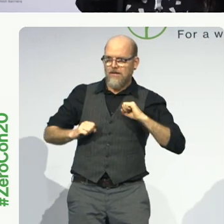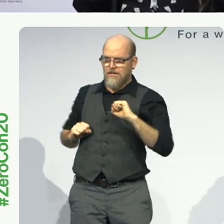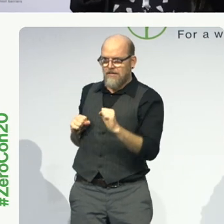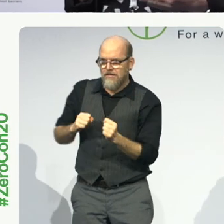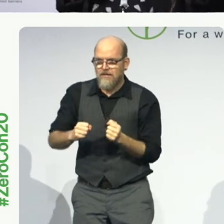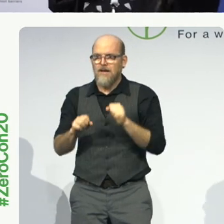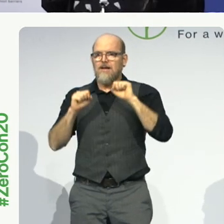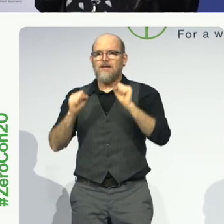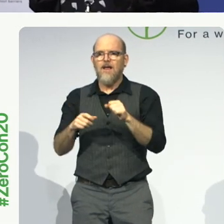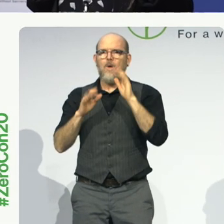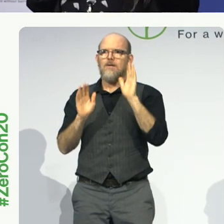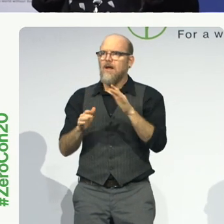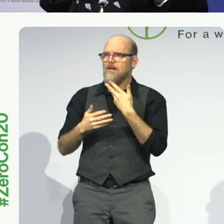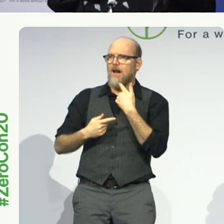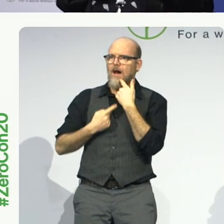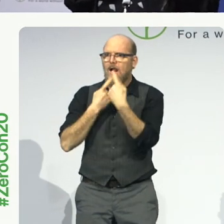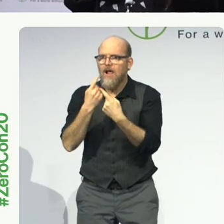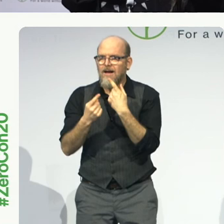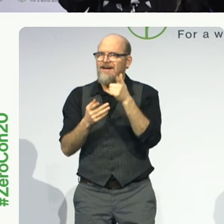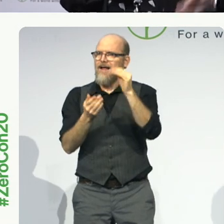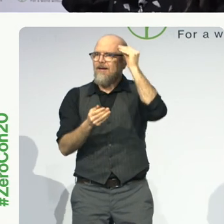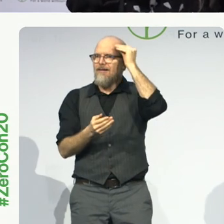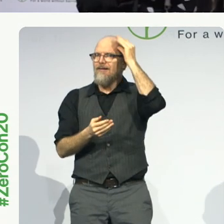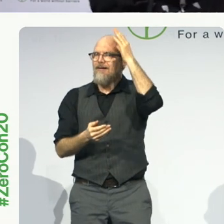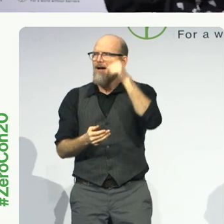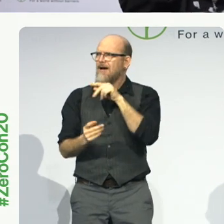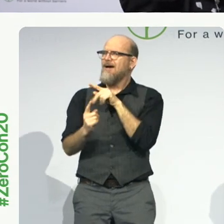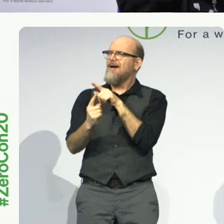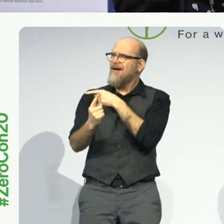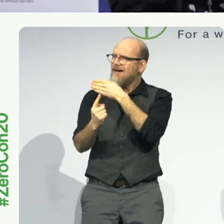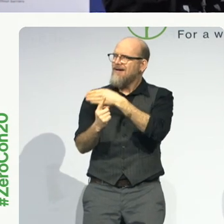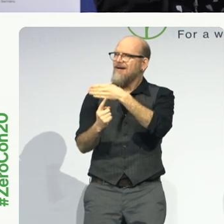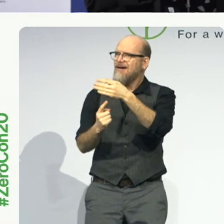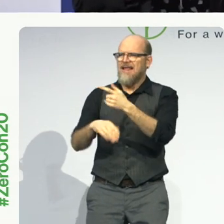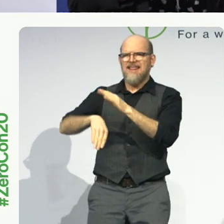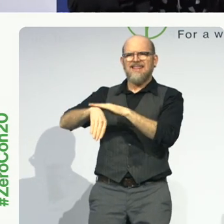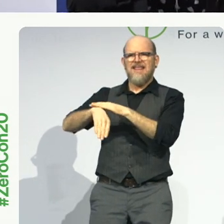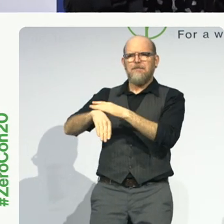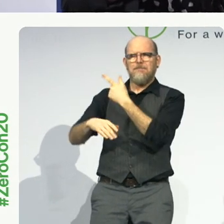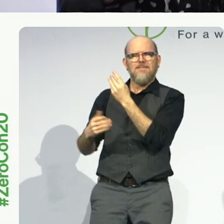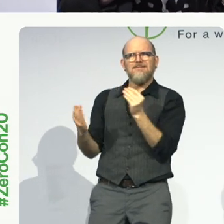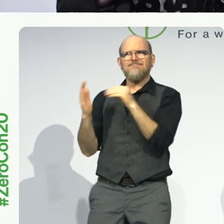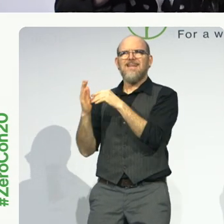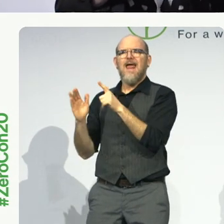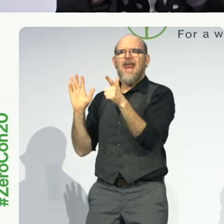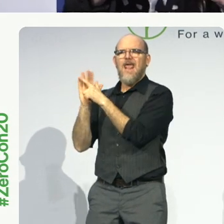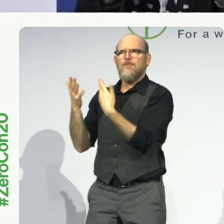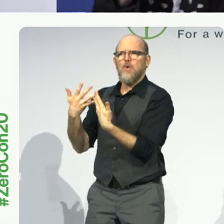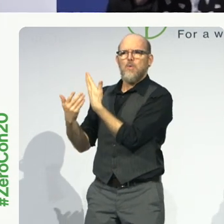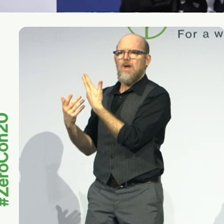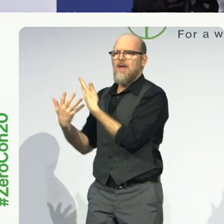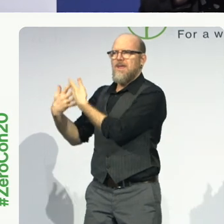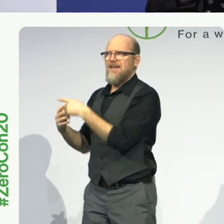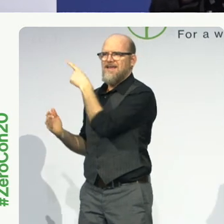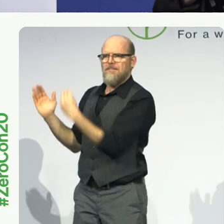law had passed in the United States that guaranteed education for all. So I am not going to say that laws are